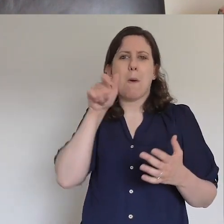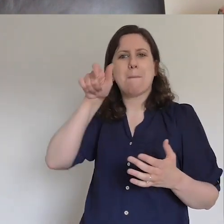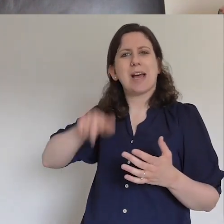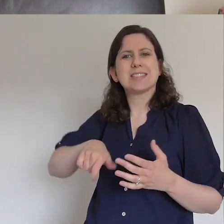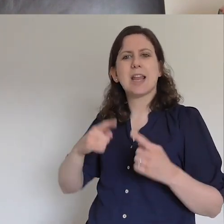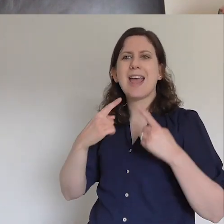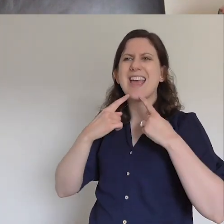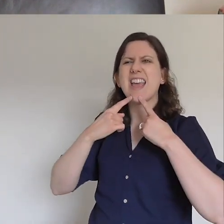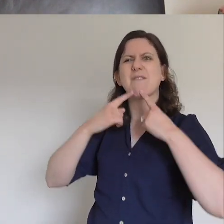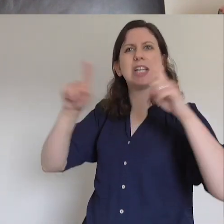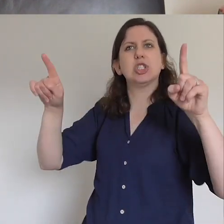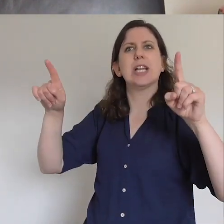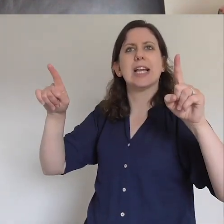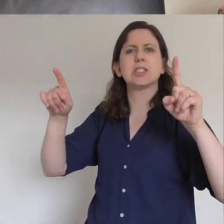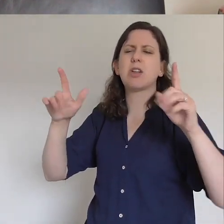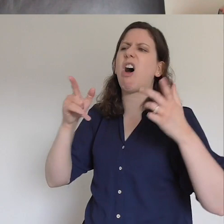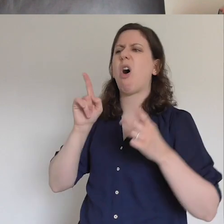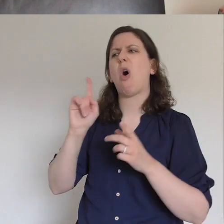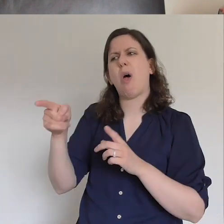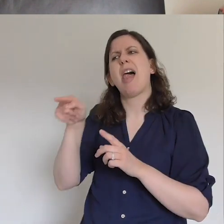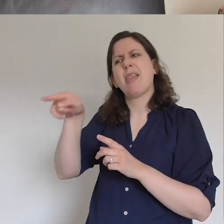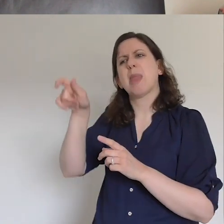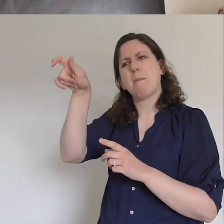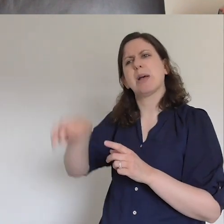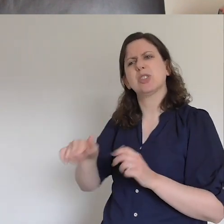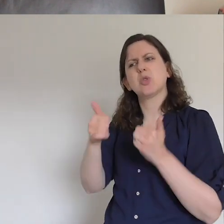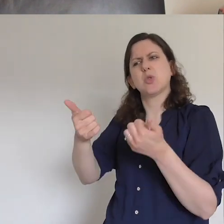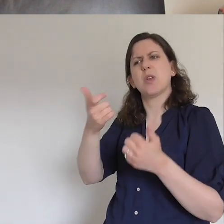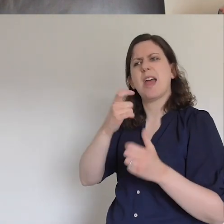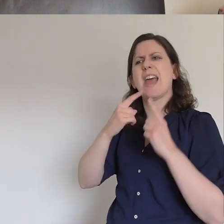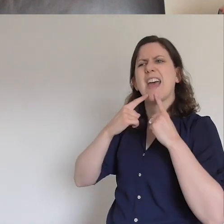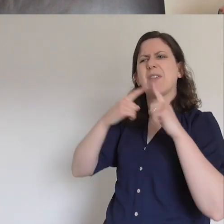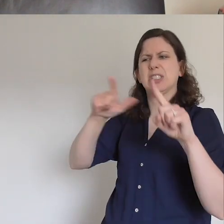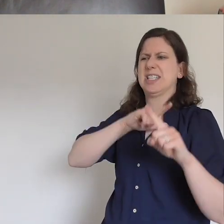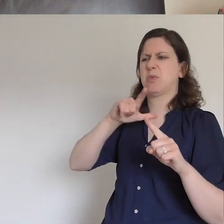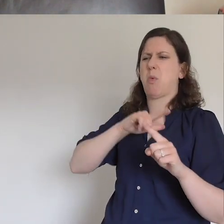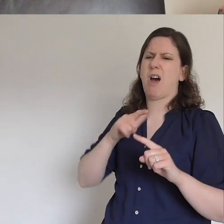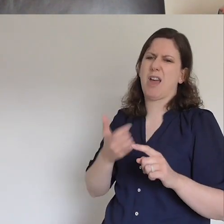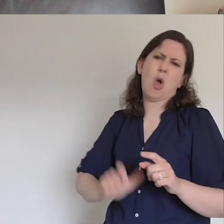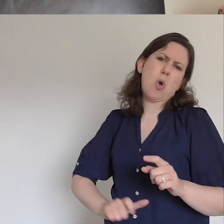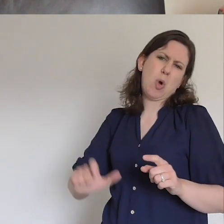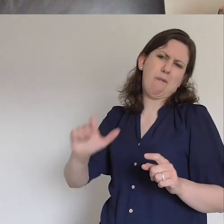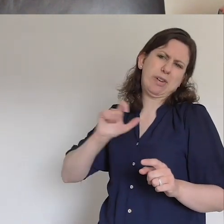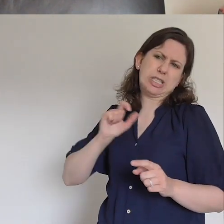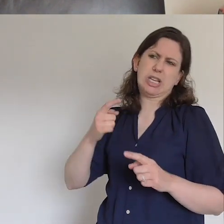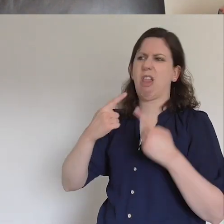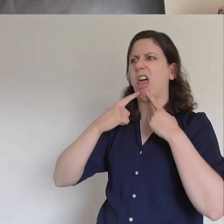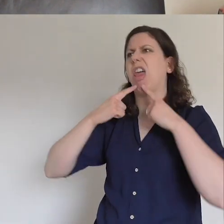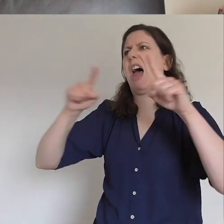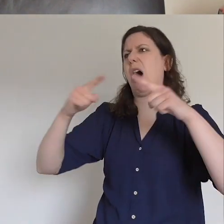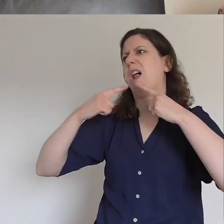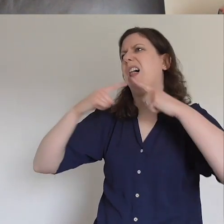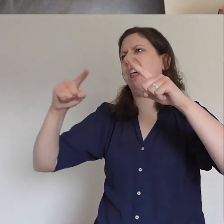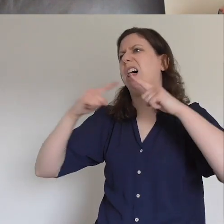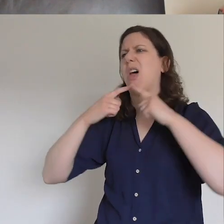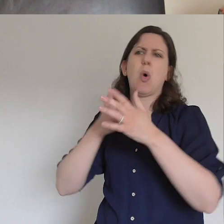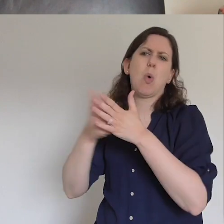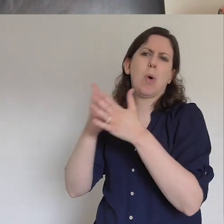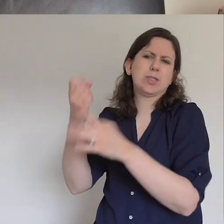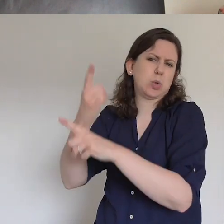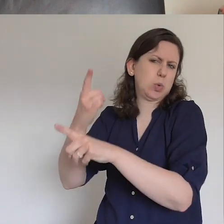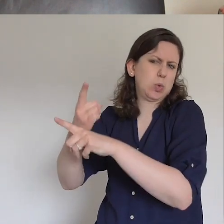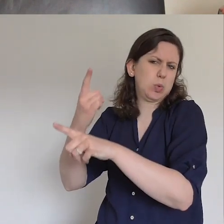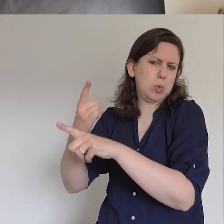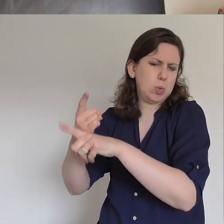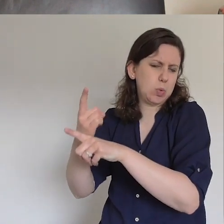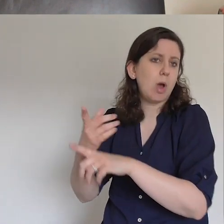type. Or we go even further we've made it a profession. So people will say are you looking forward to some time of work? And what they mean is are you going to oh am I going to